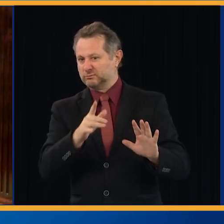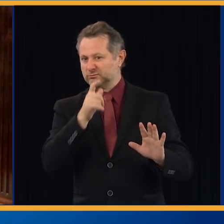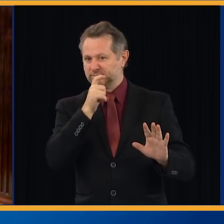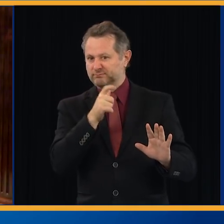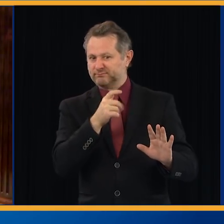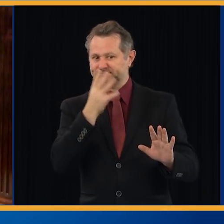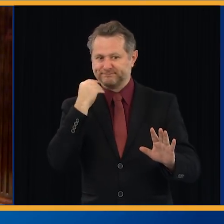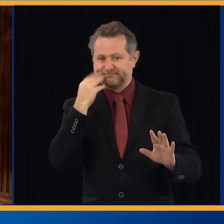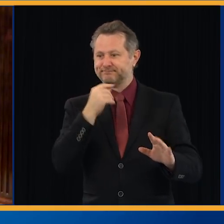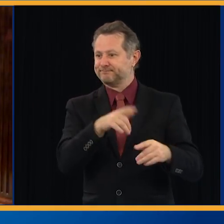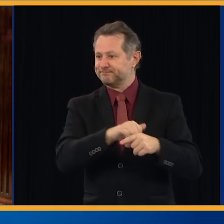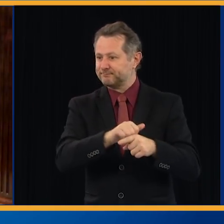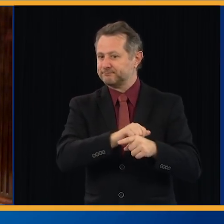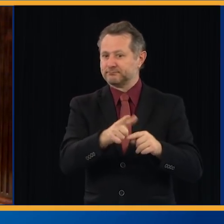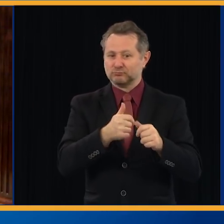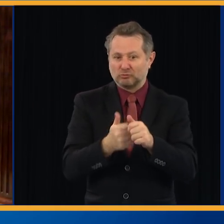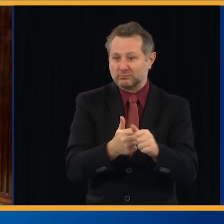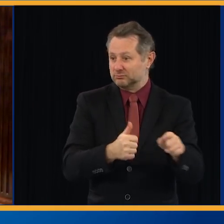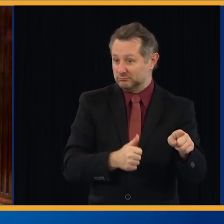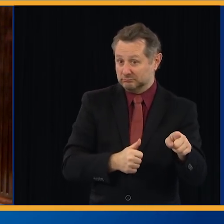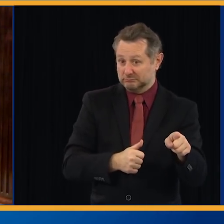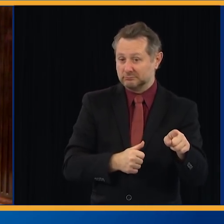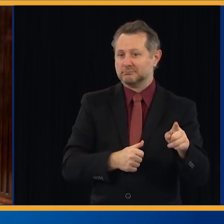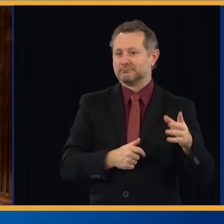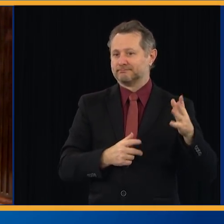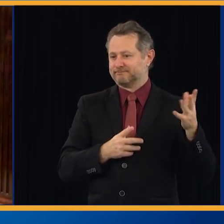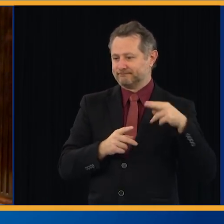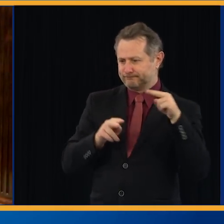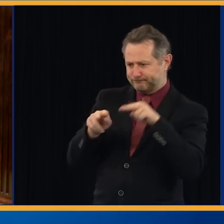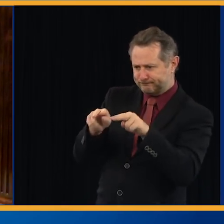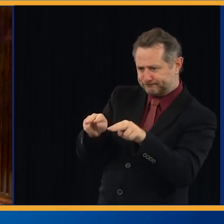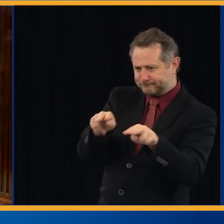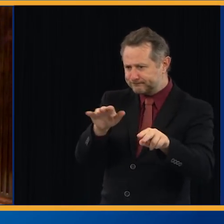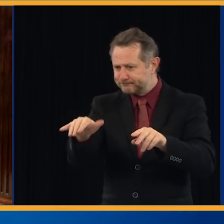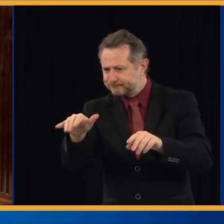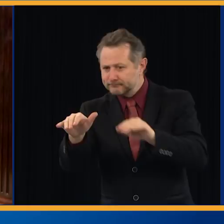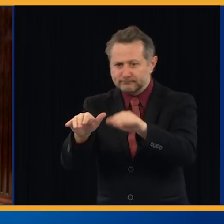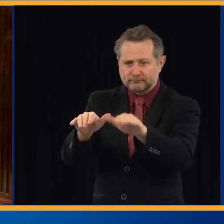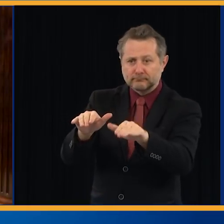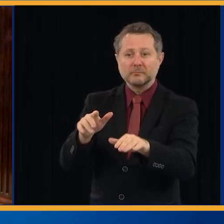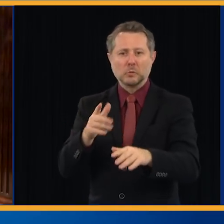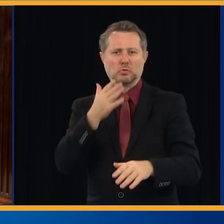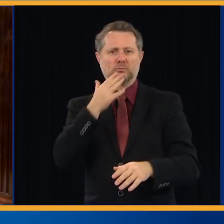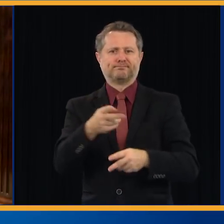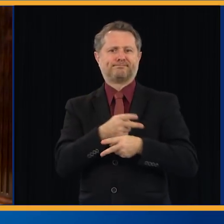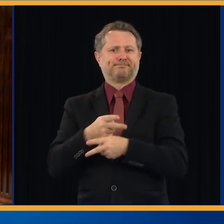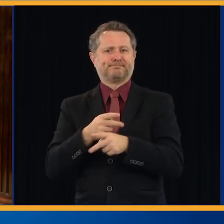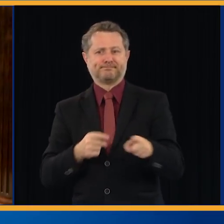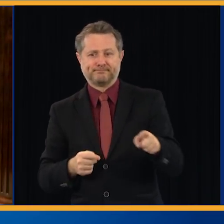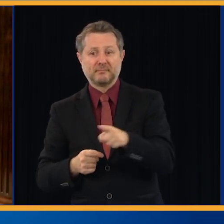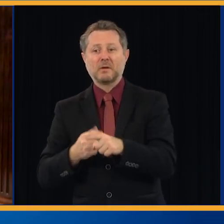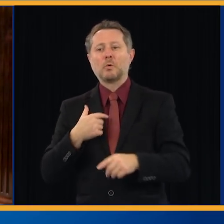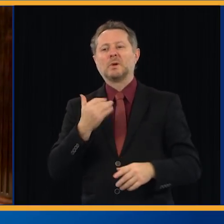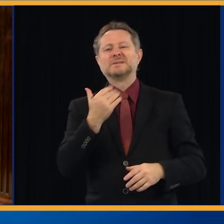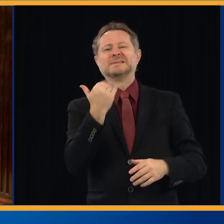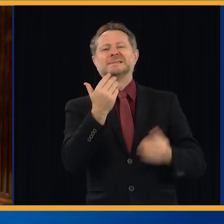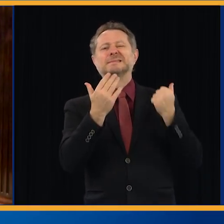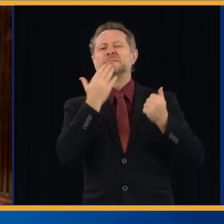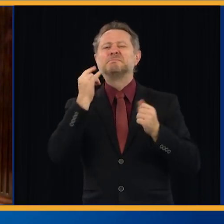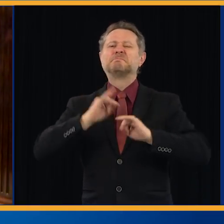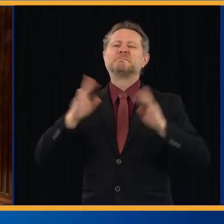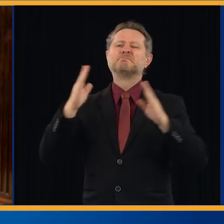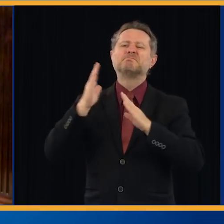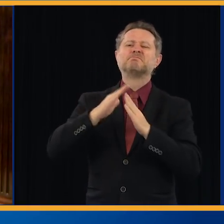undertaking just because of the scale. So we've enlisted the best public health school in the world at Johns Hopkins University.